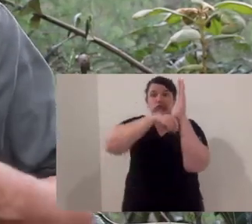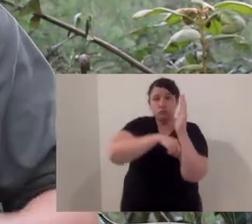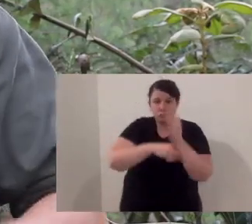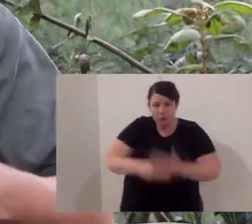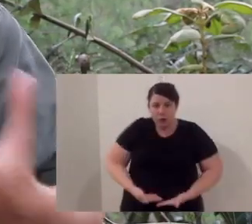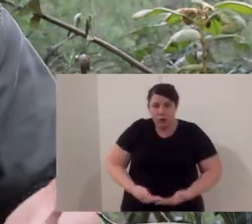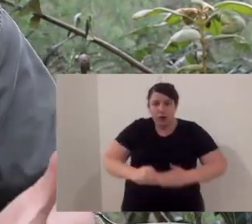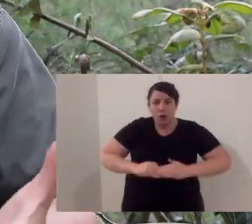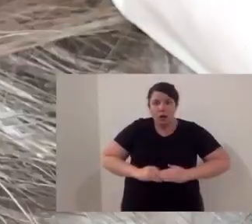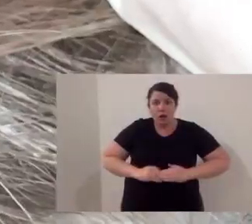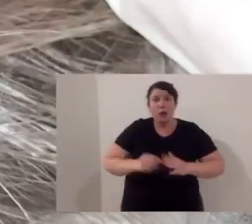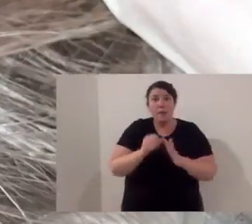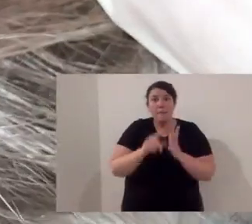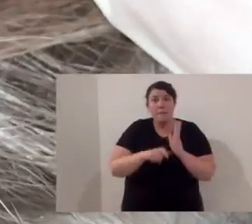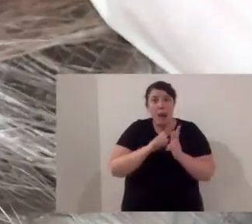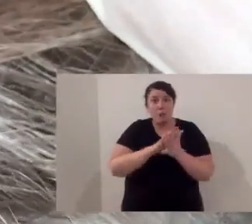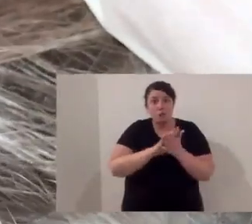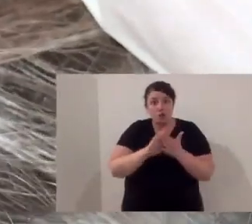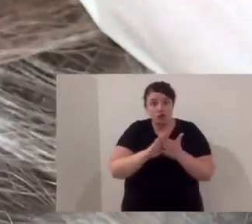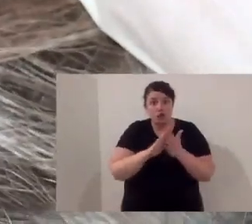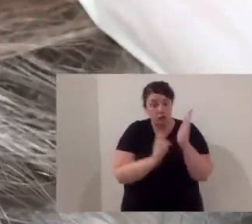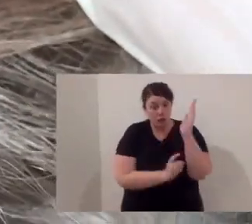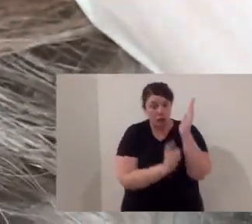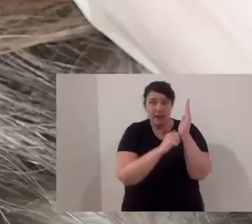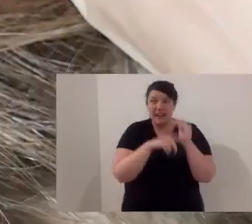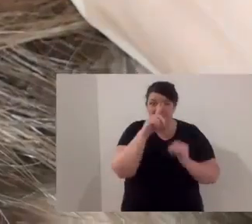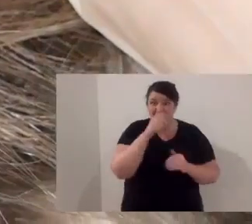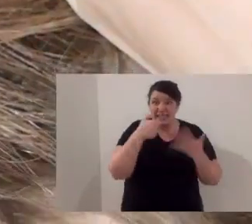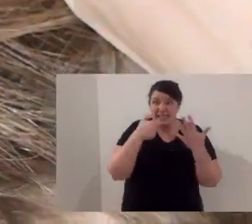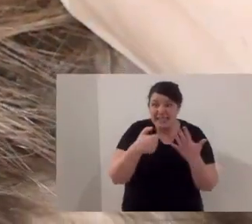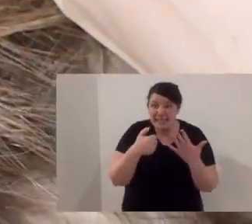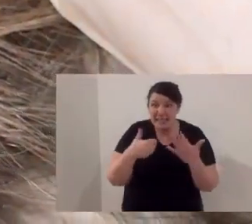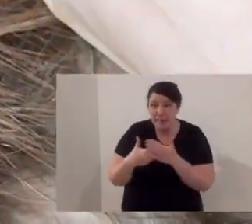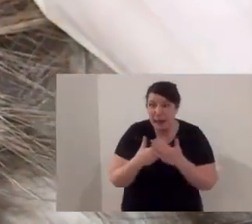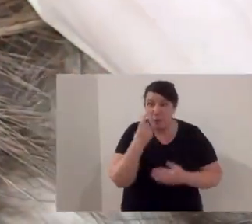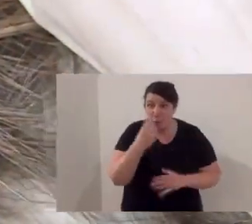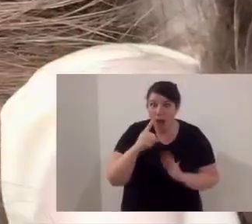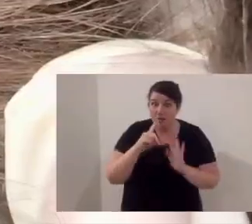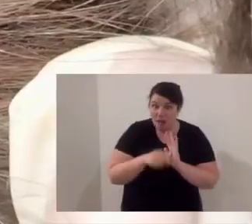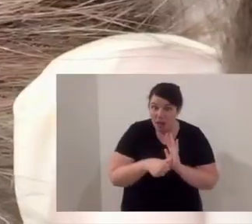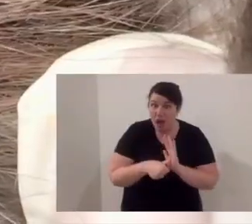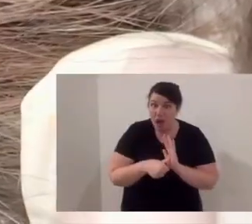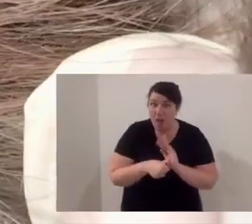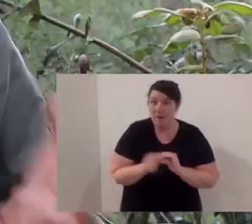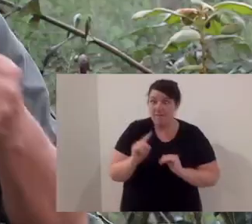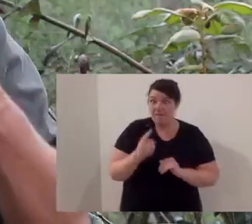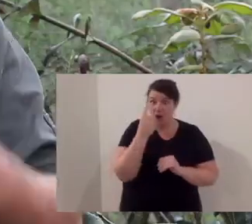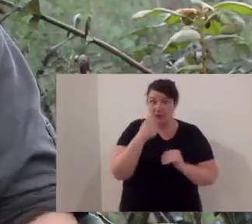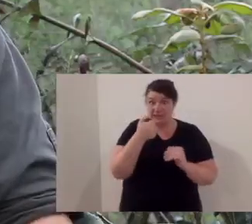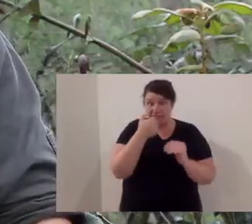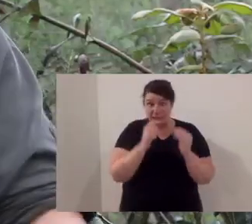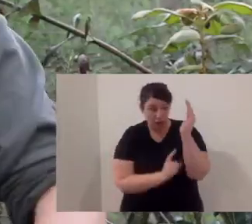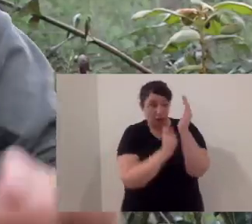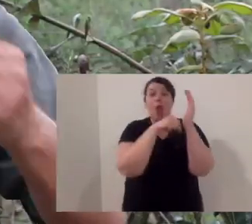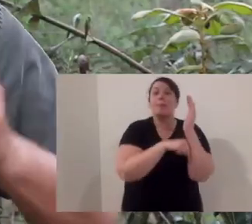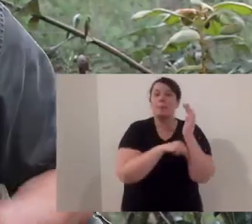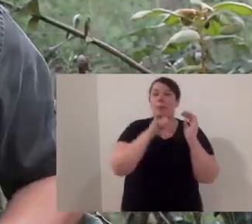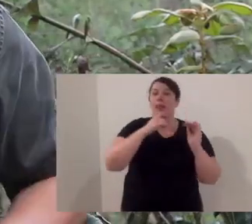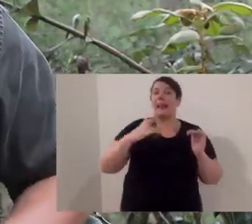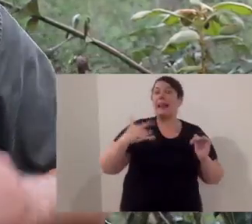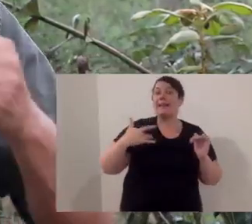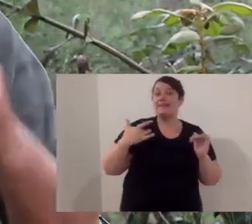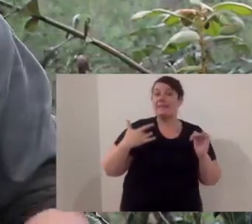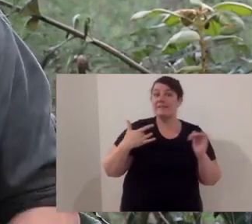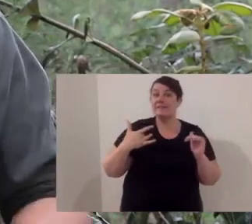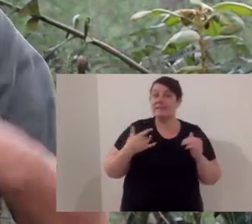joeys, once given birth, they crawl up into the pouch. And they can have six at once. So the first six that get to the